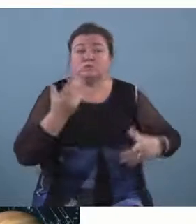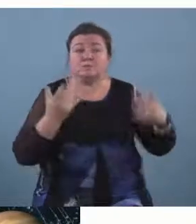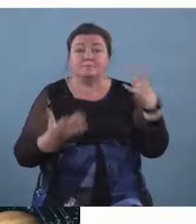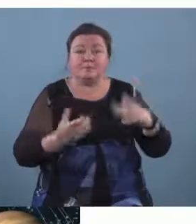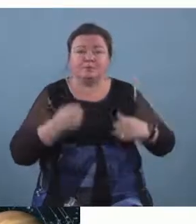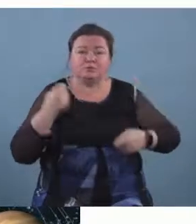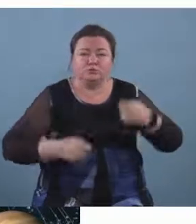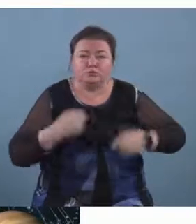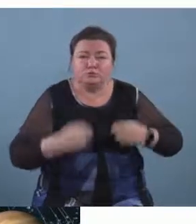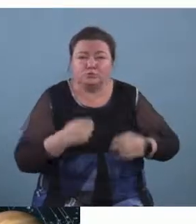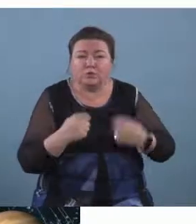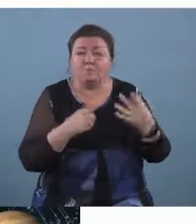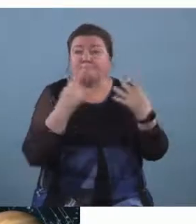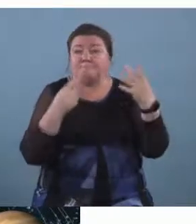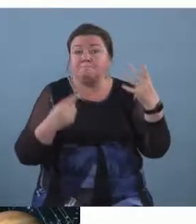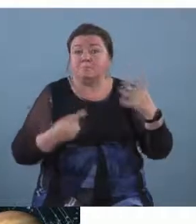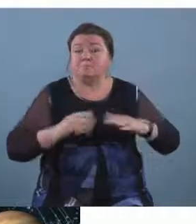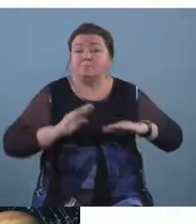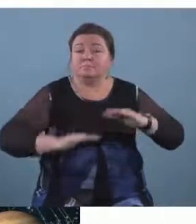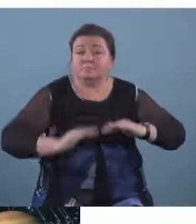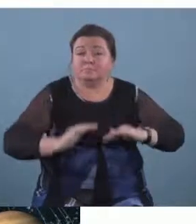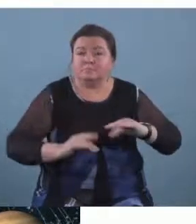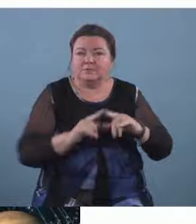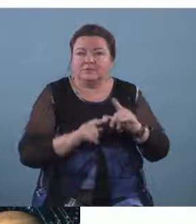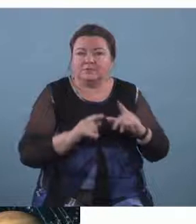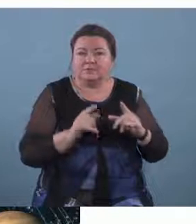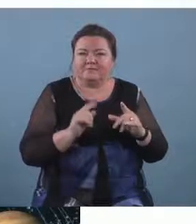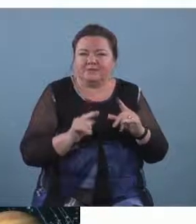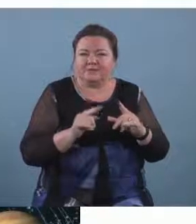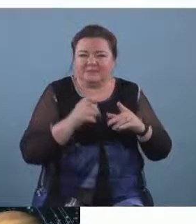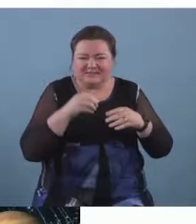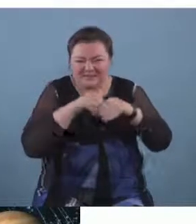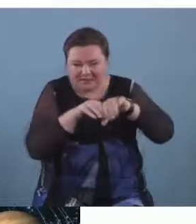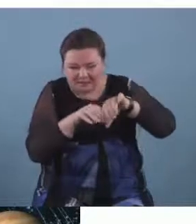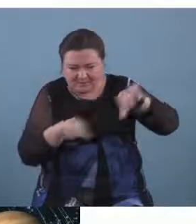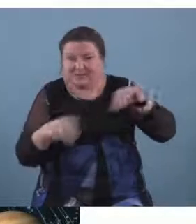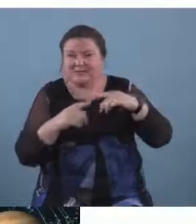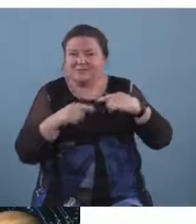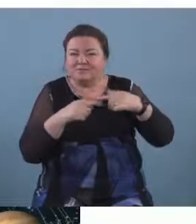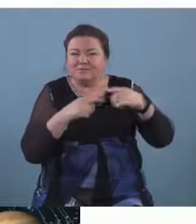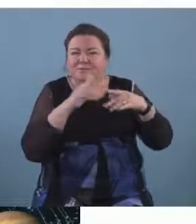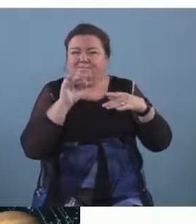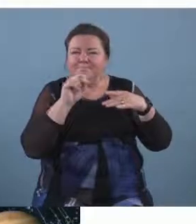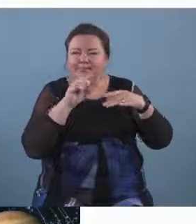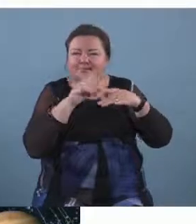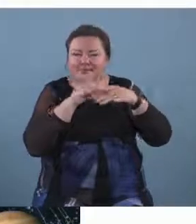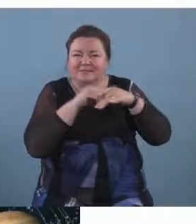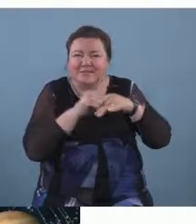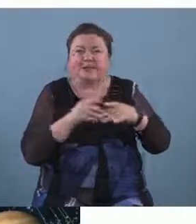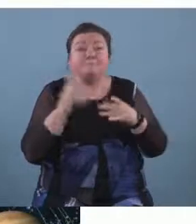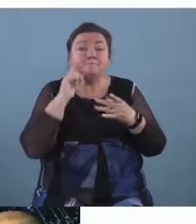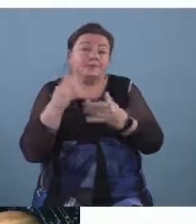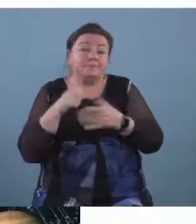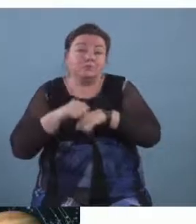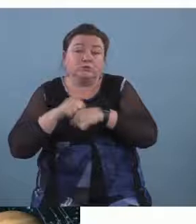it's basically like a drum with lots of tiny beads inside that are rolling um you could use pebbles in a bucket